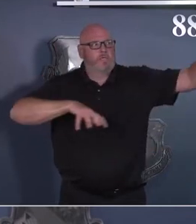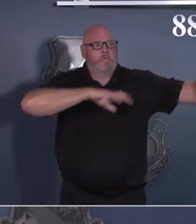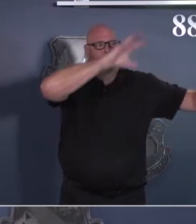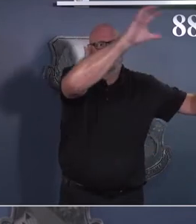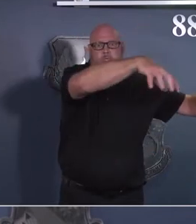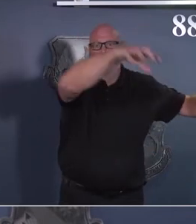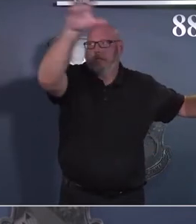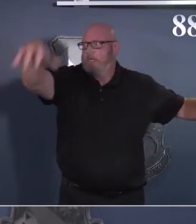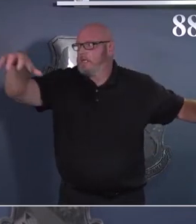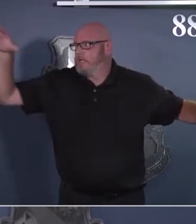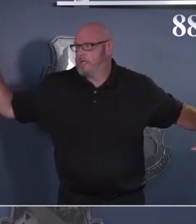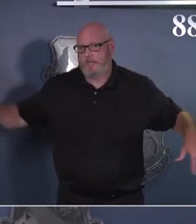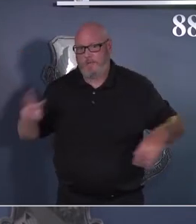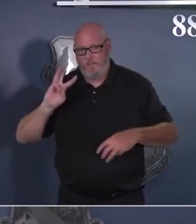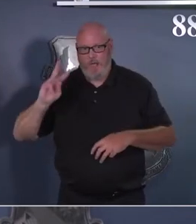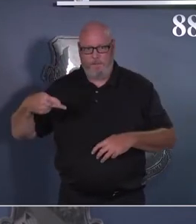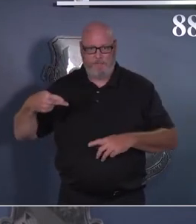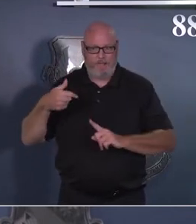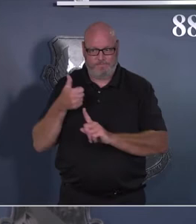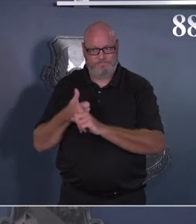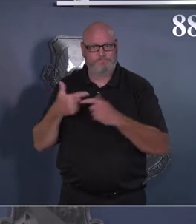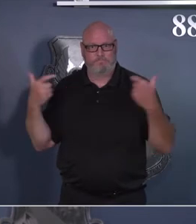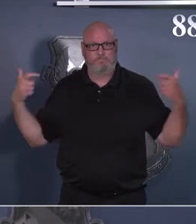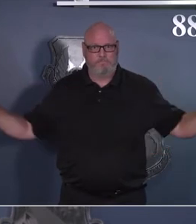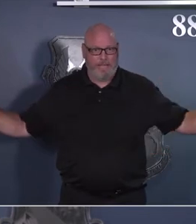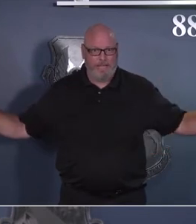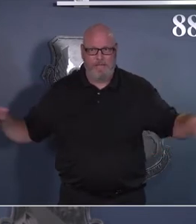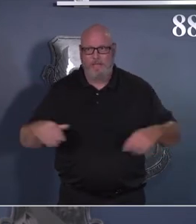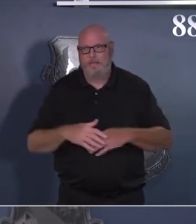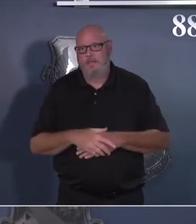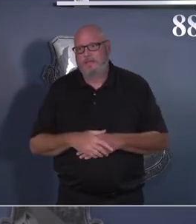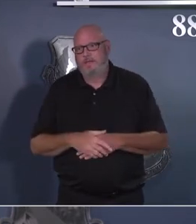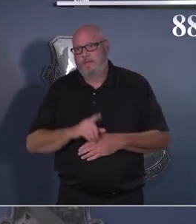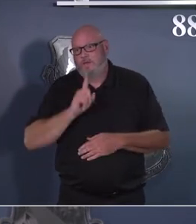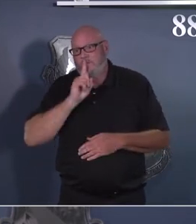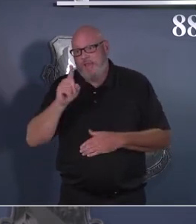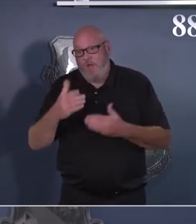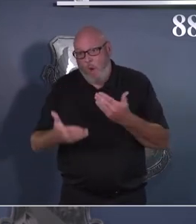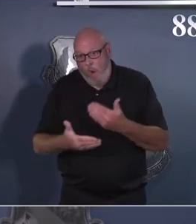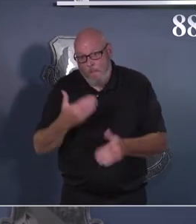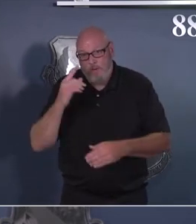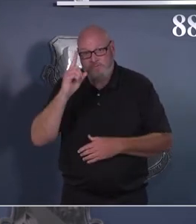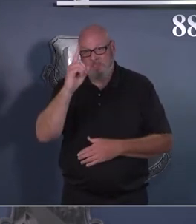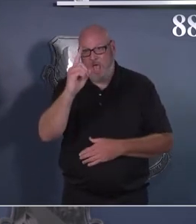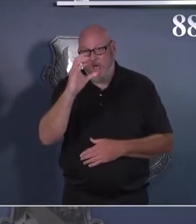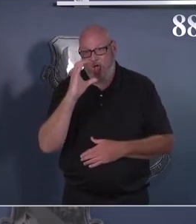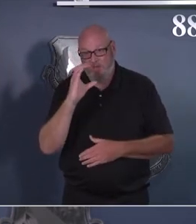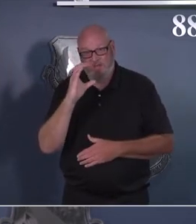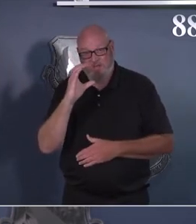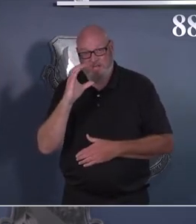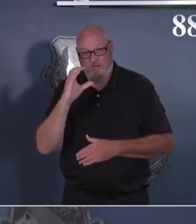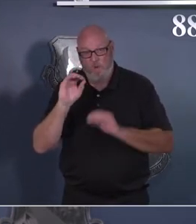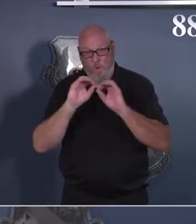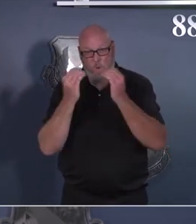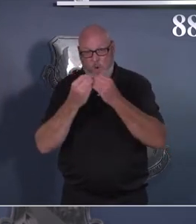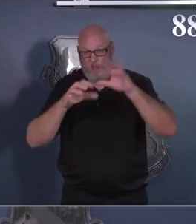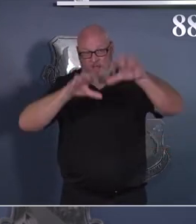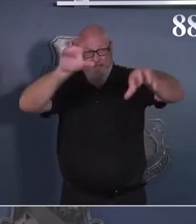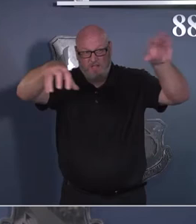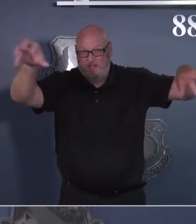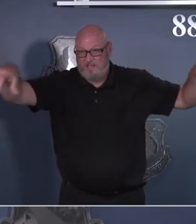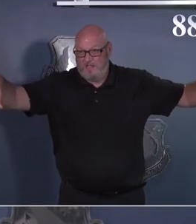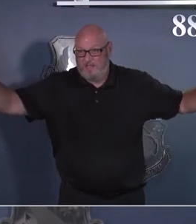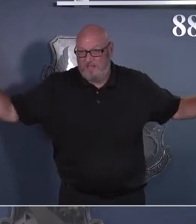there are actually almost 100 individual organizations that call Wright-Patterson